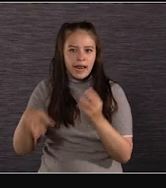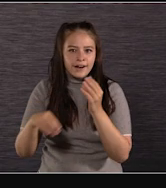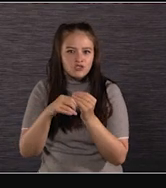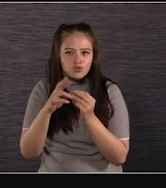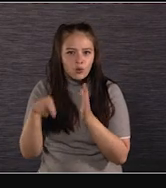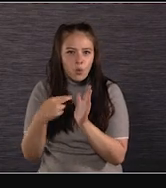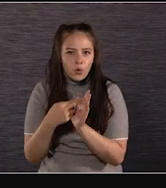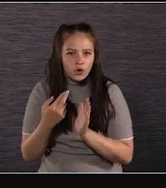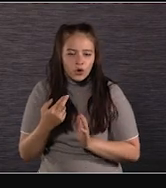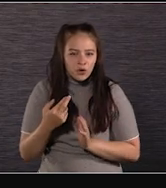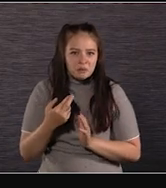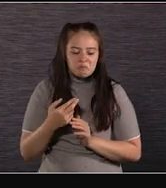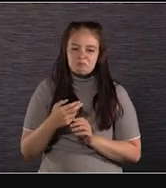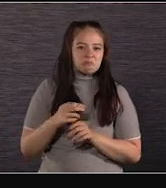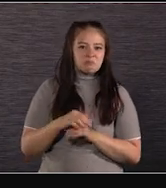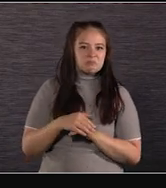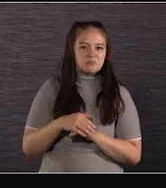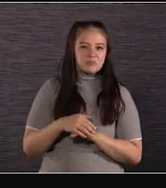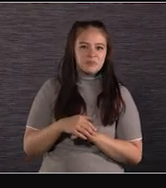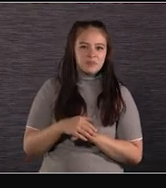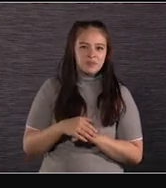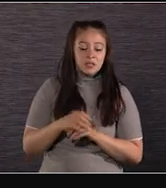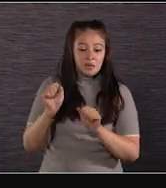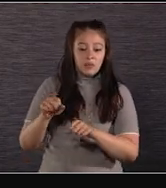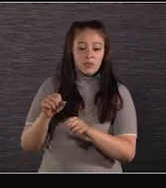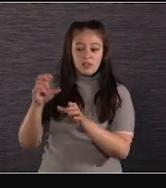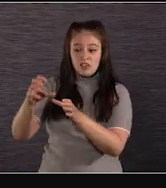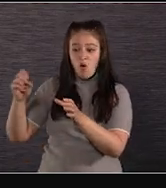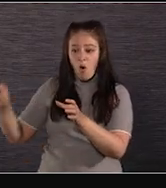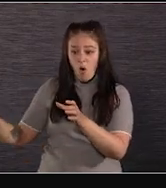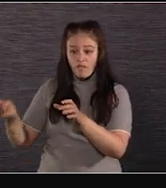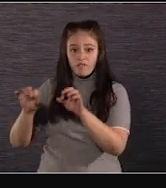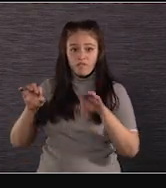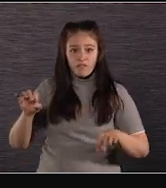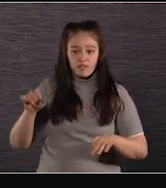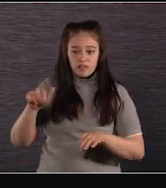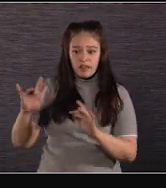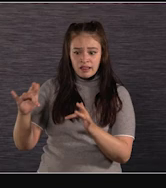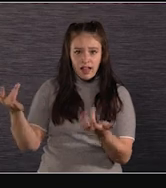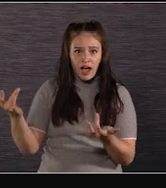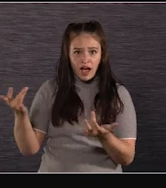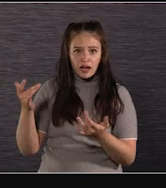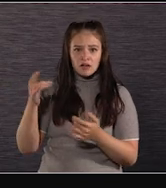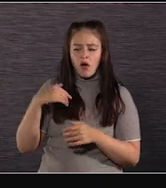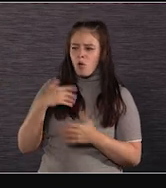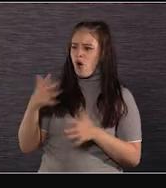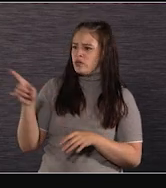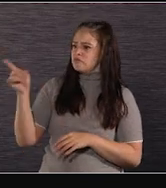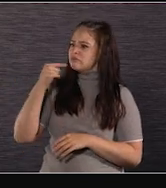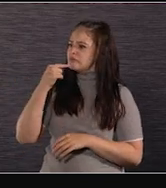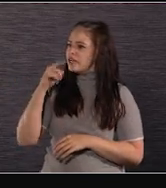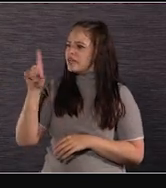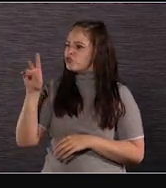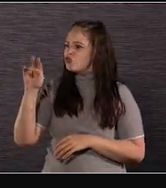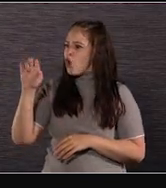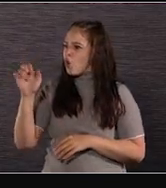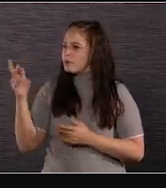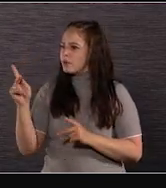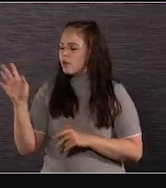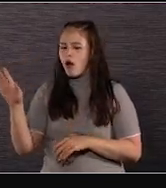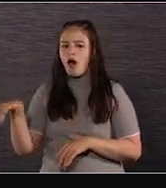Being able to take that R7 recorder off and have it built in, even already our drone guys are saying, oh, this is so much easier to deal with.